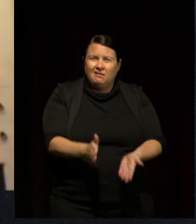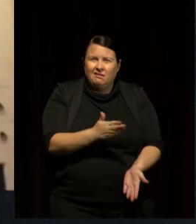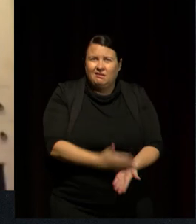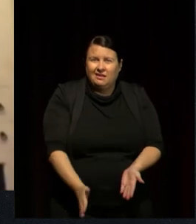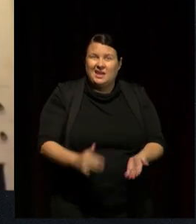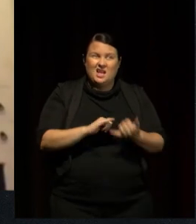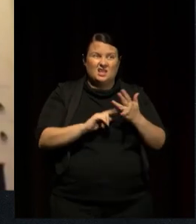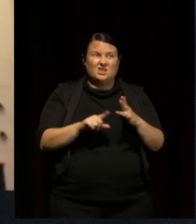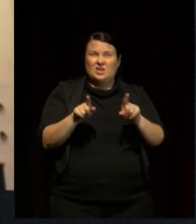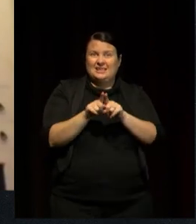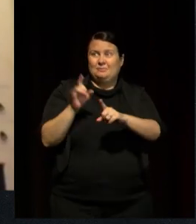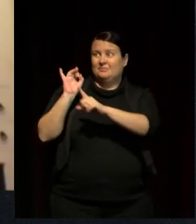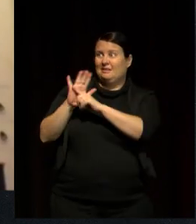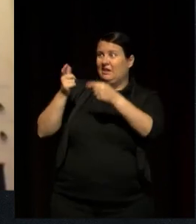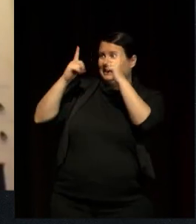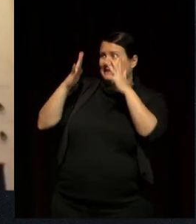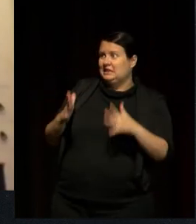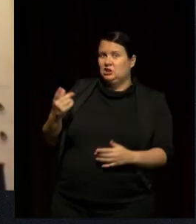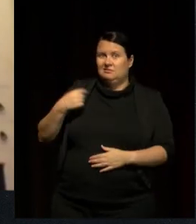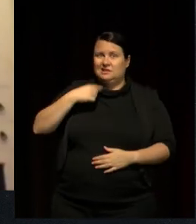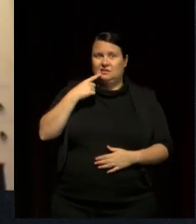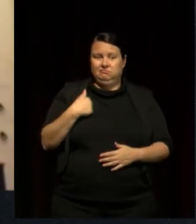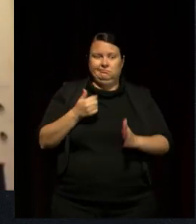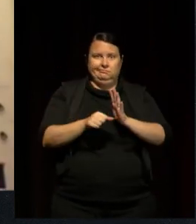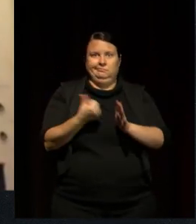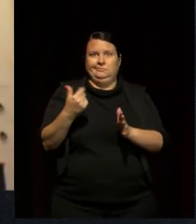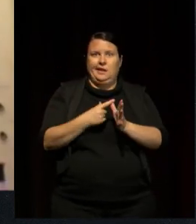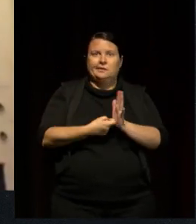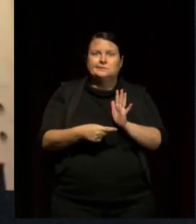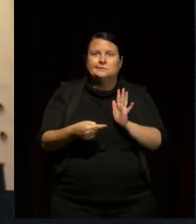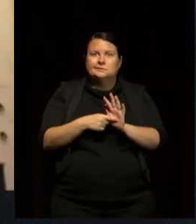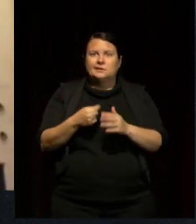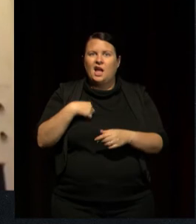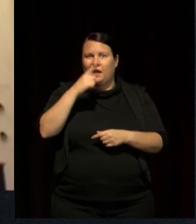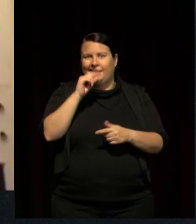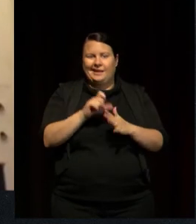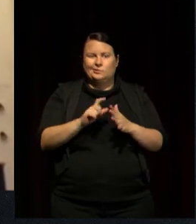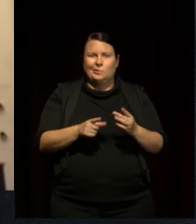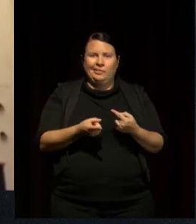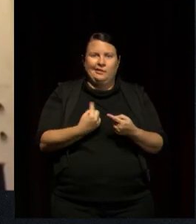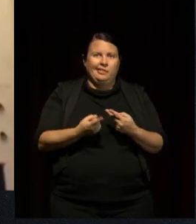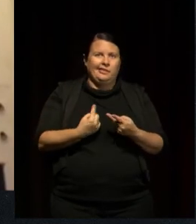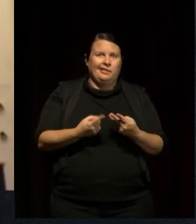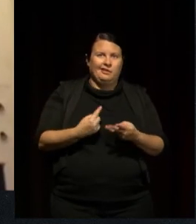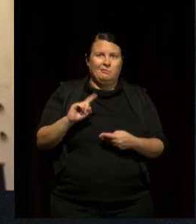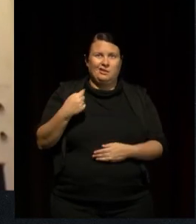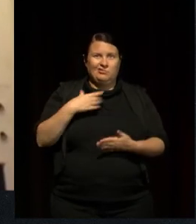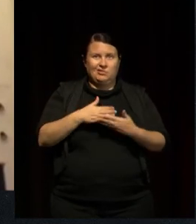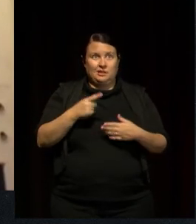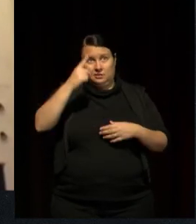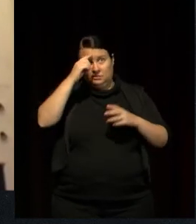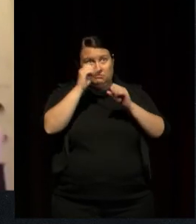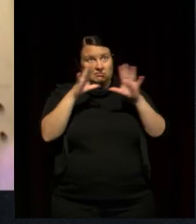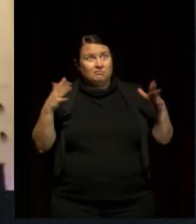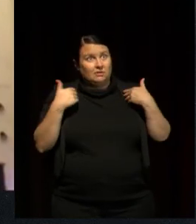are saying that they are, you know, only competent in a couple of domains and that they can't really think in